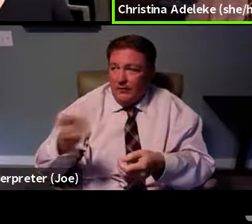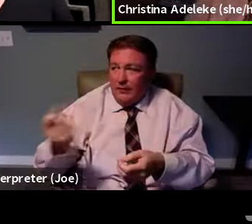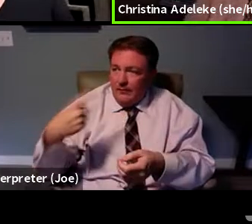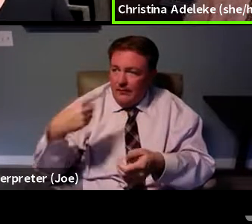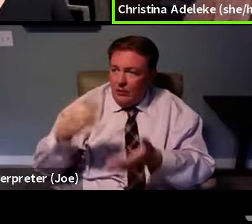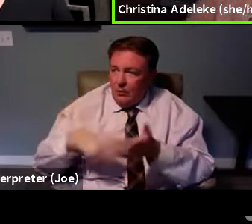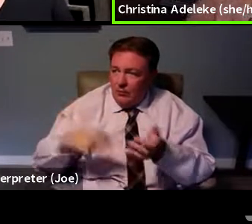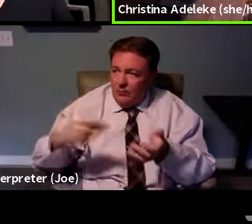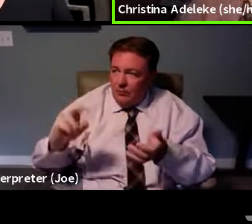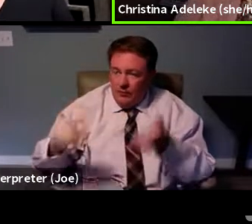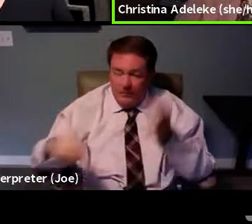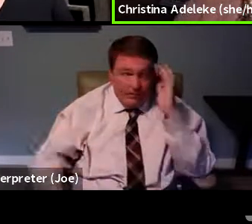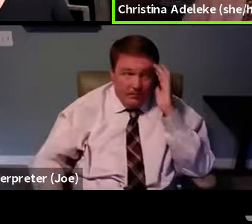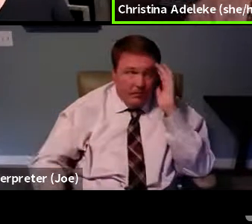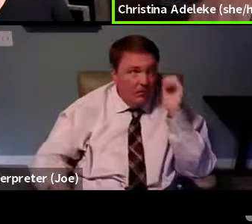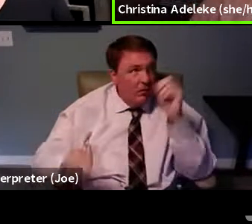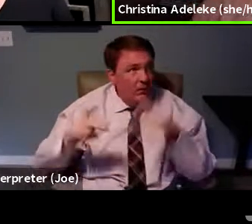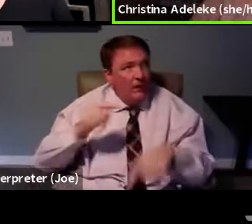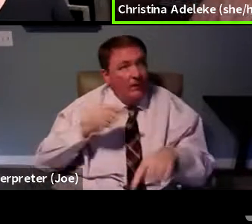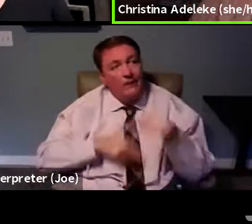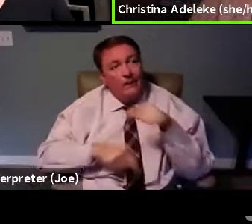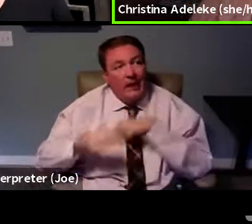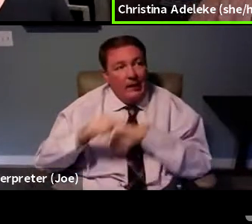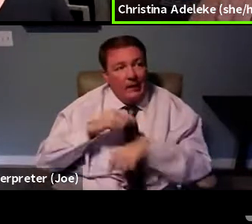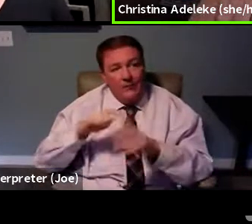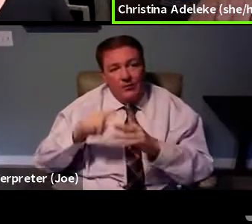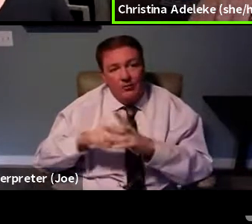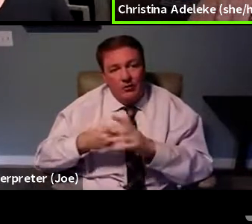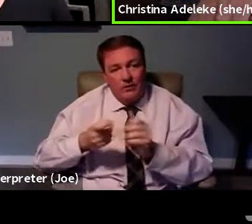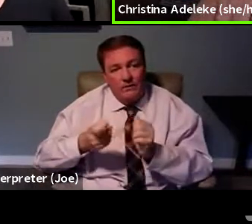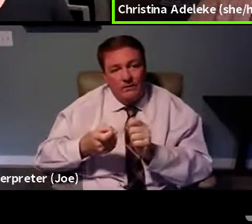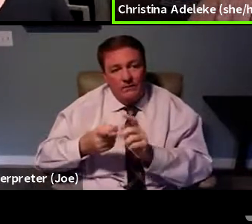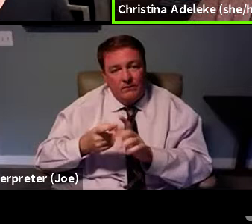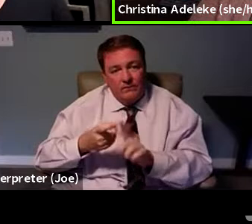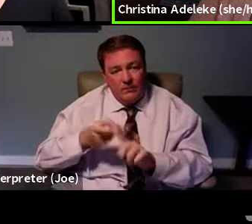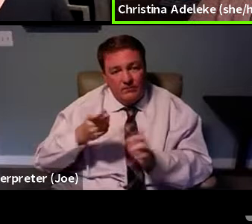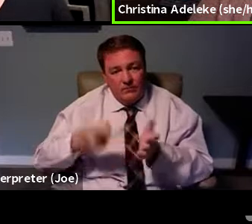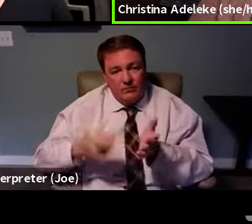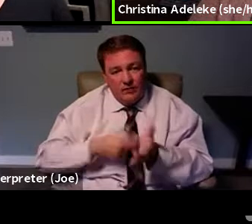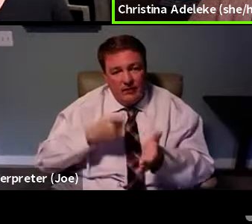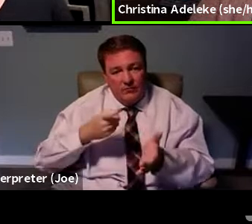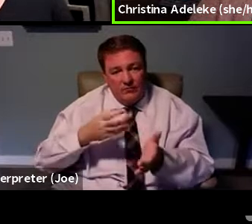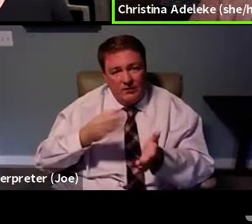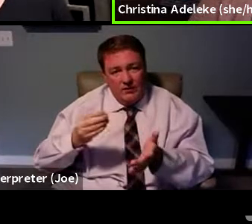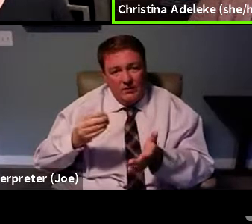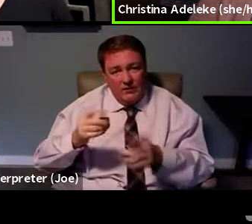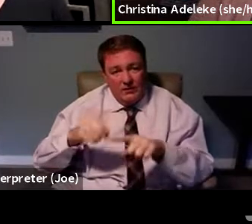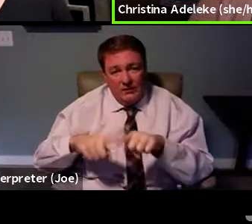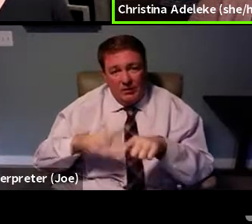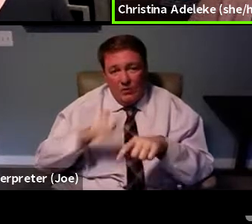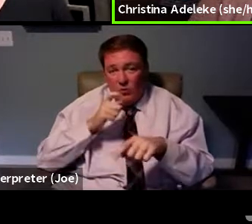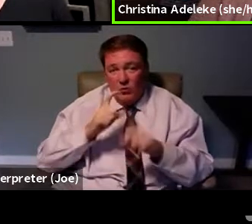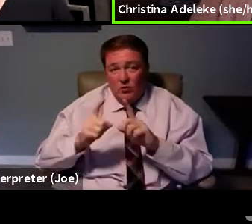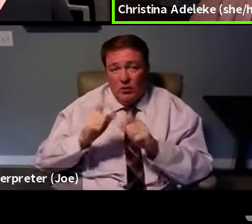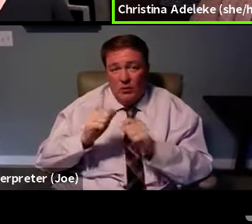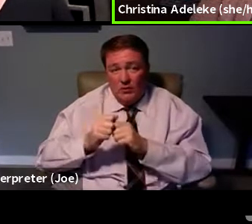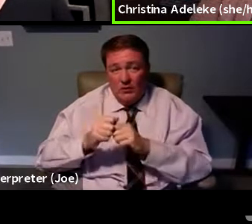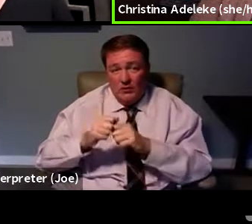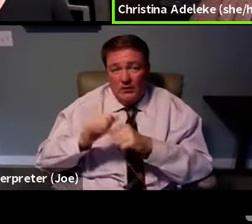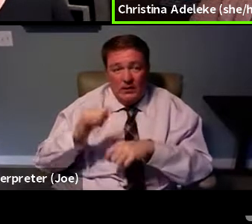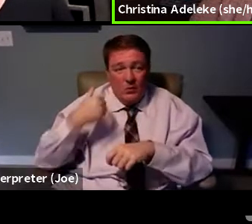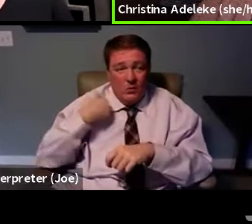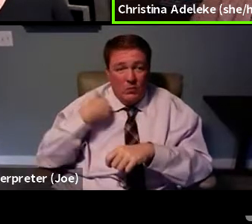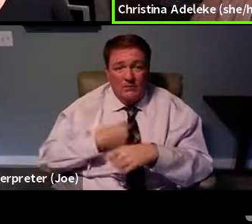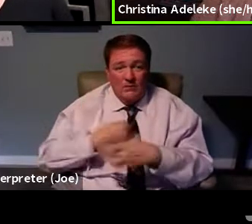okay. So we have to, like, back it up. And depending on who you're talking to, you know, there's, like we've been talking about